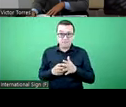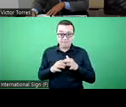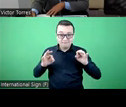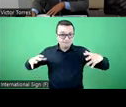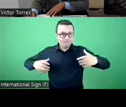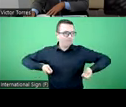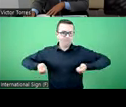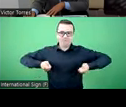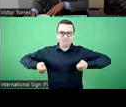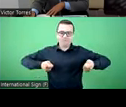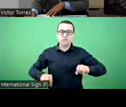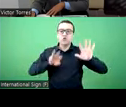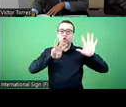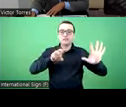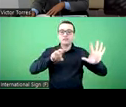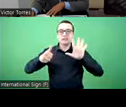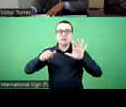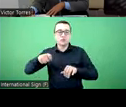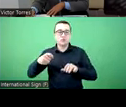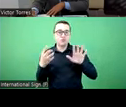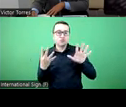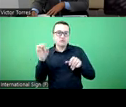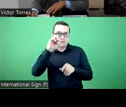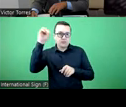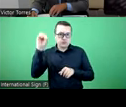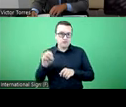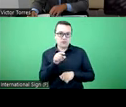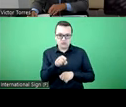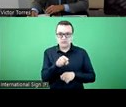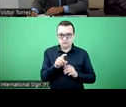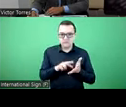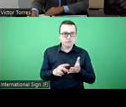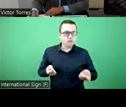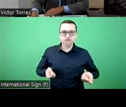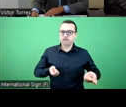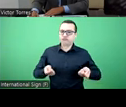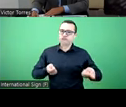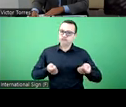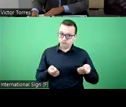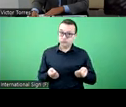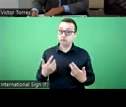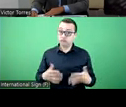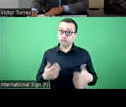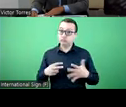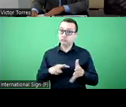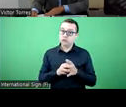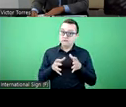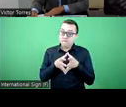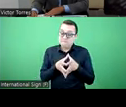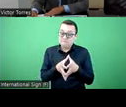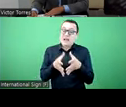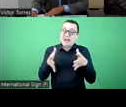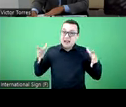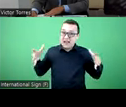providers are participating in about 59%, which is quite a